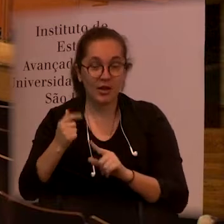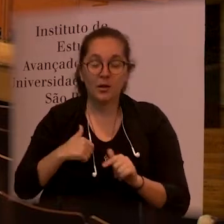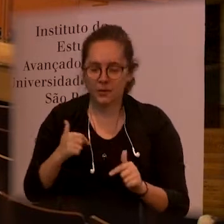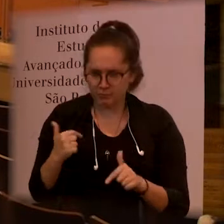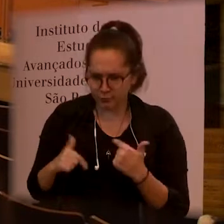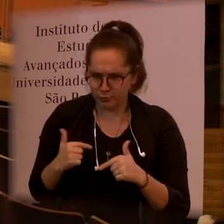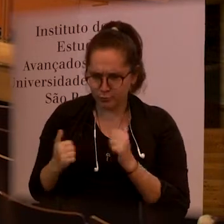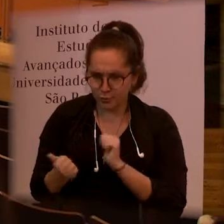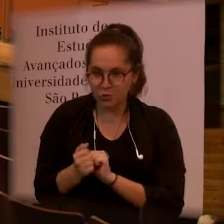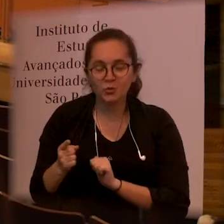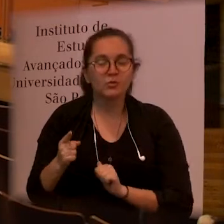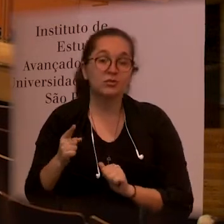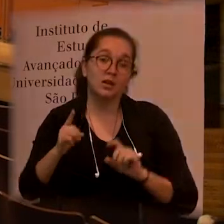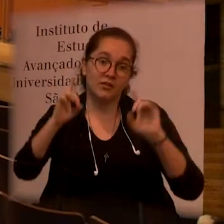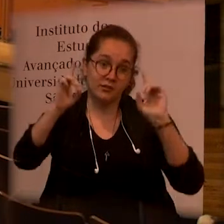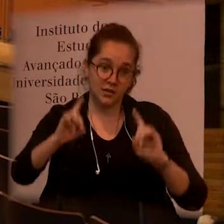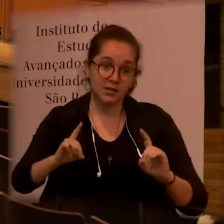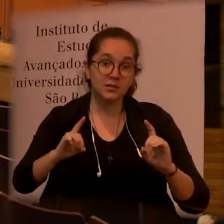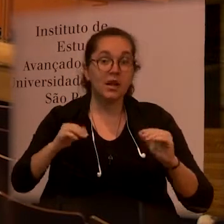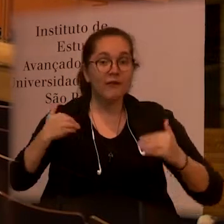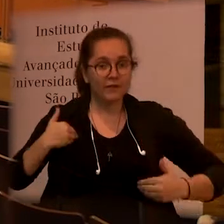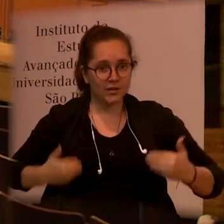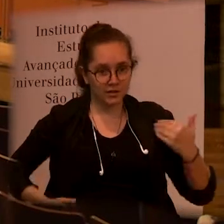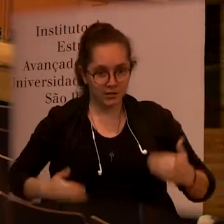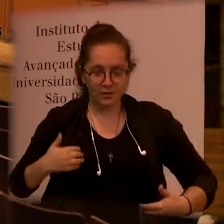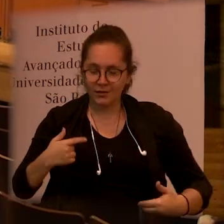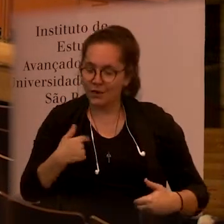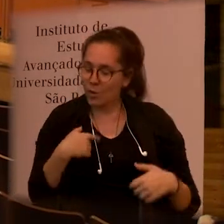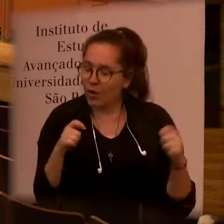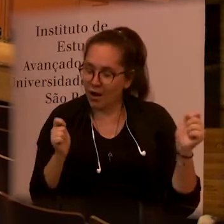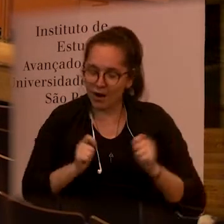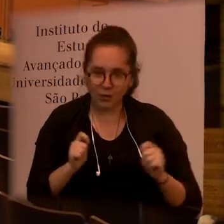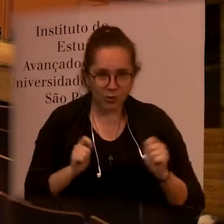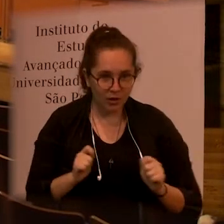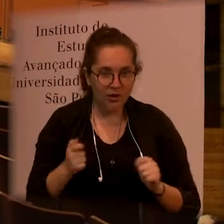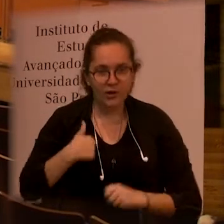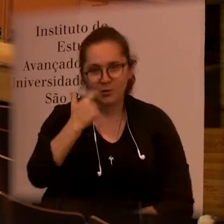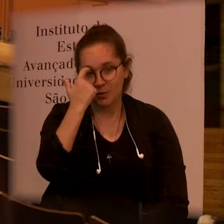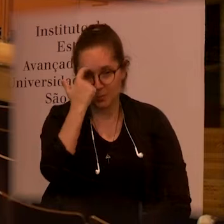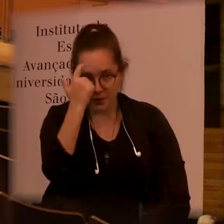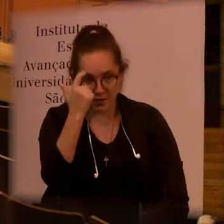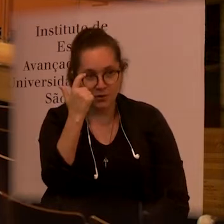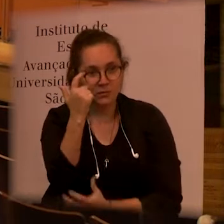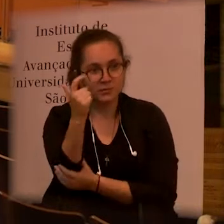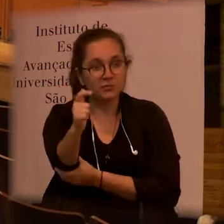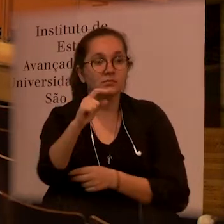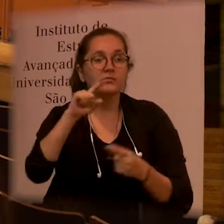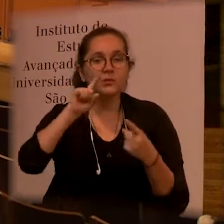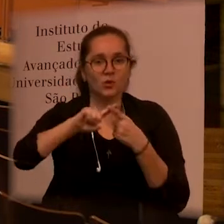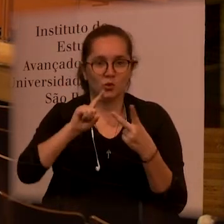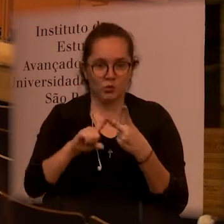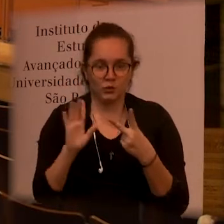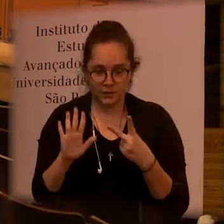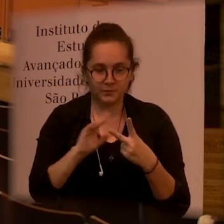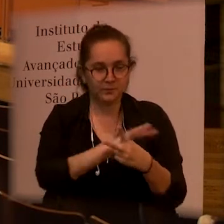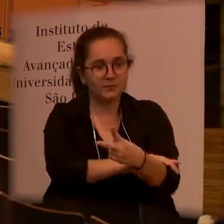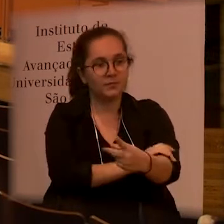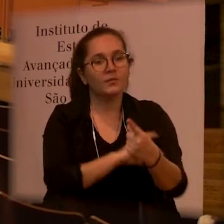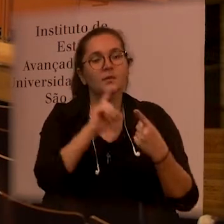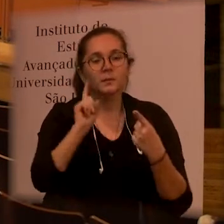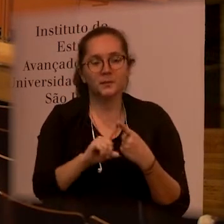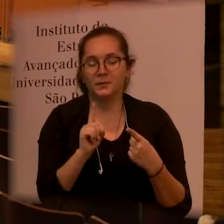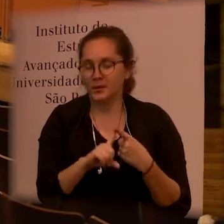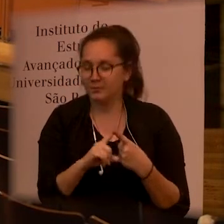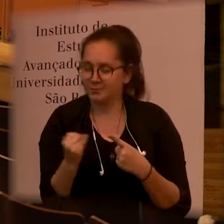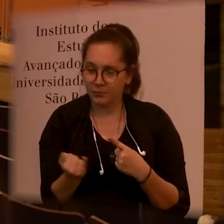we are working on physical on physical disabilities and I think about two things the first one